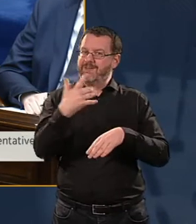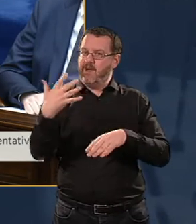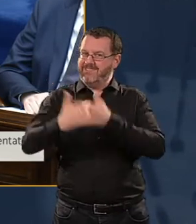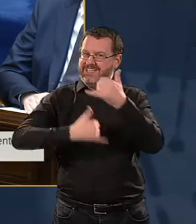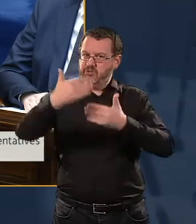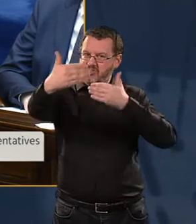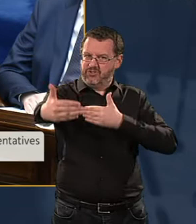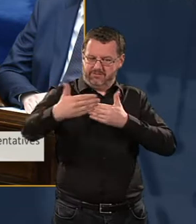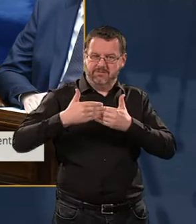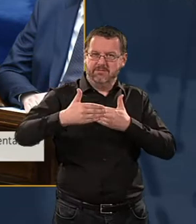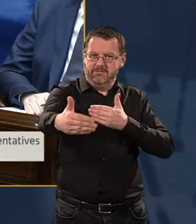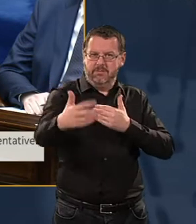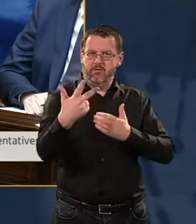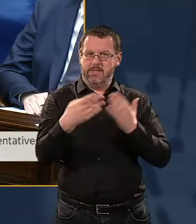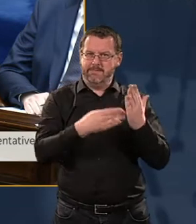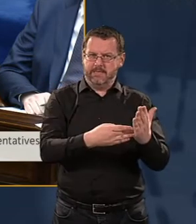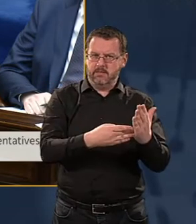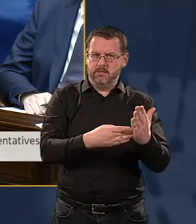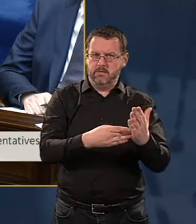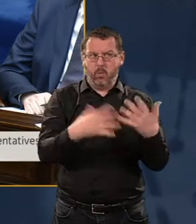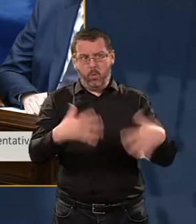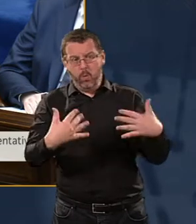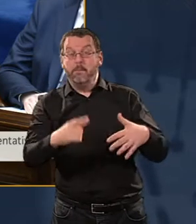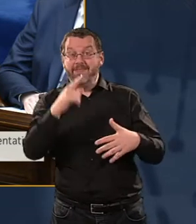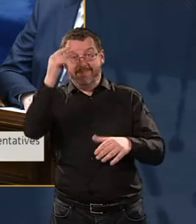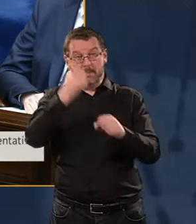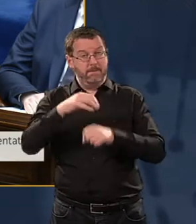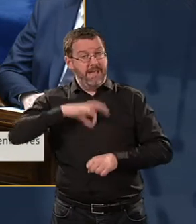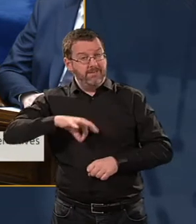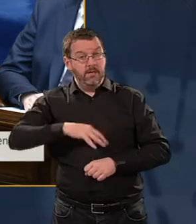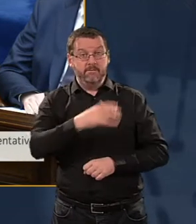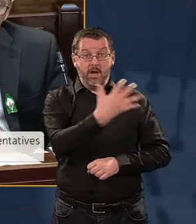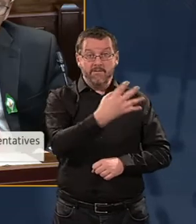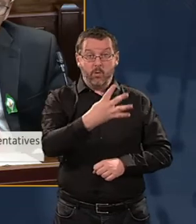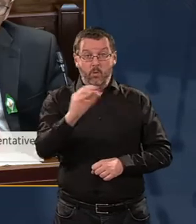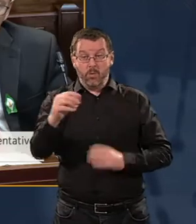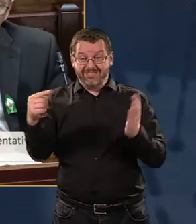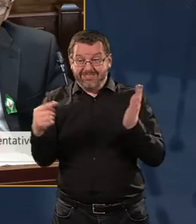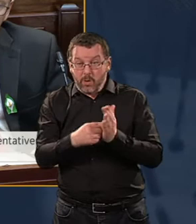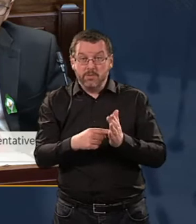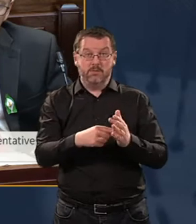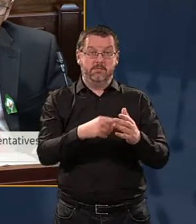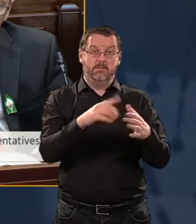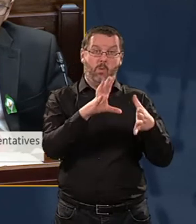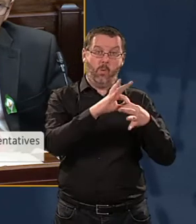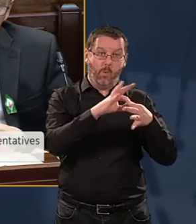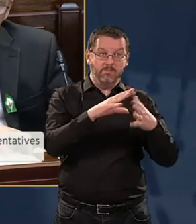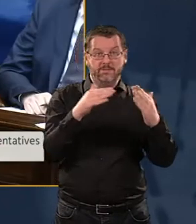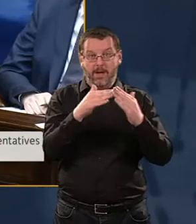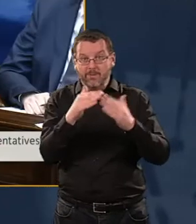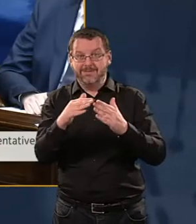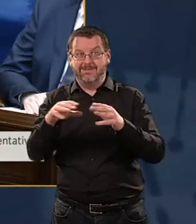But again, bear in mind the benefits. 540,000 homes and farms and businesses, over a million people,